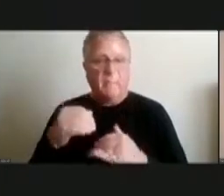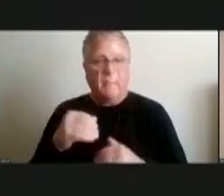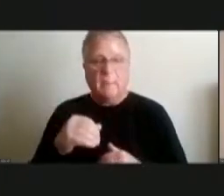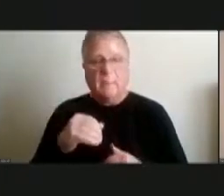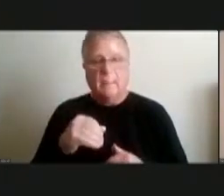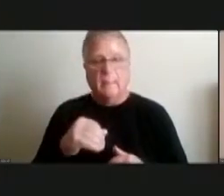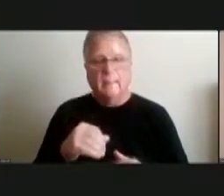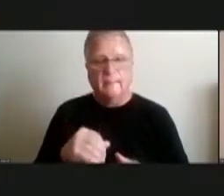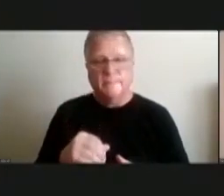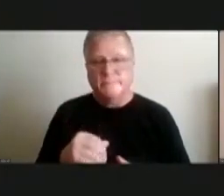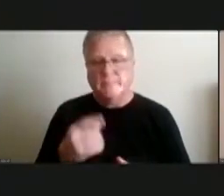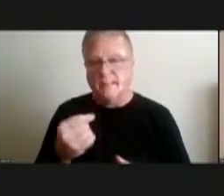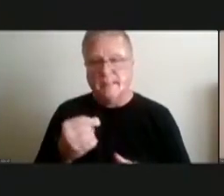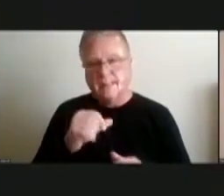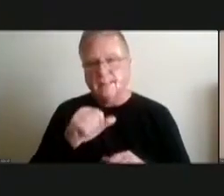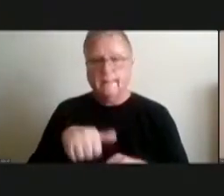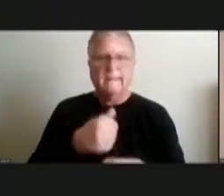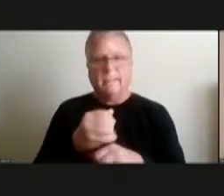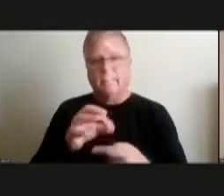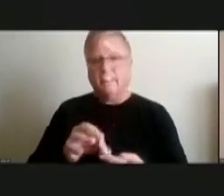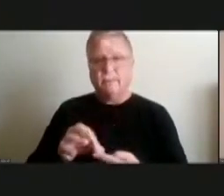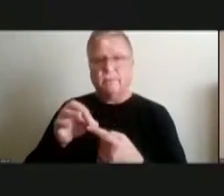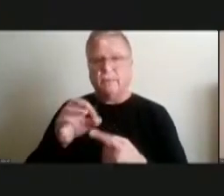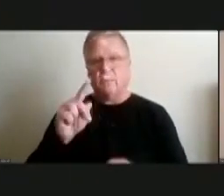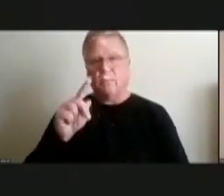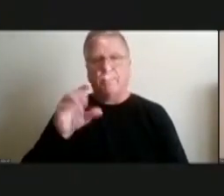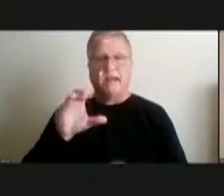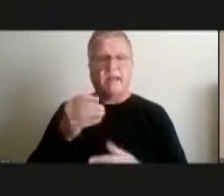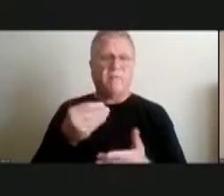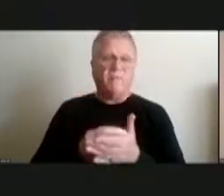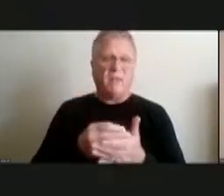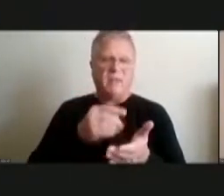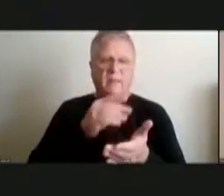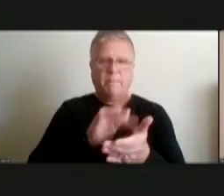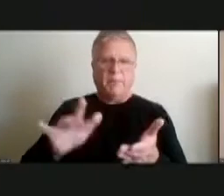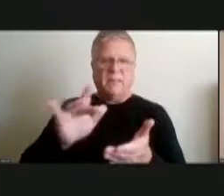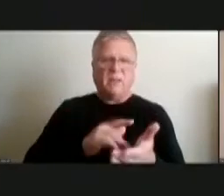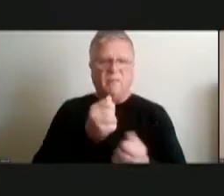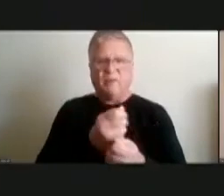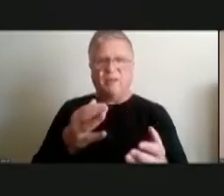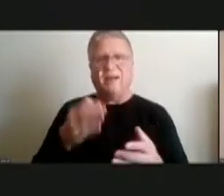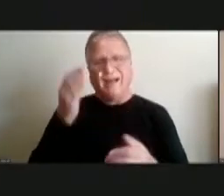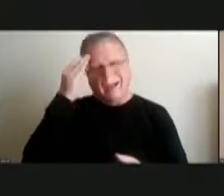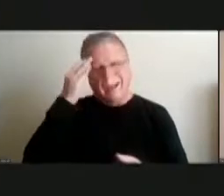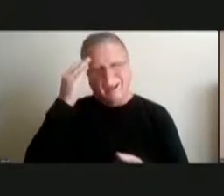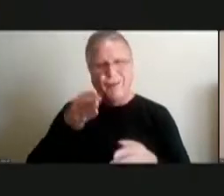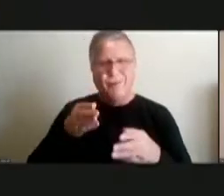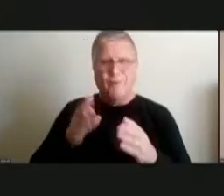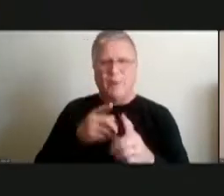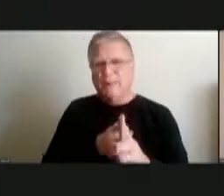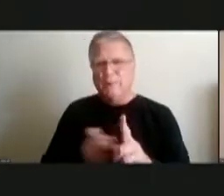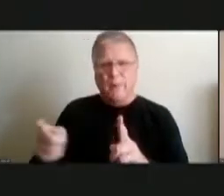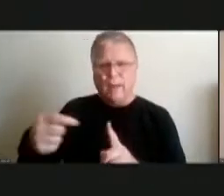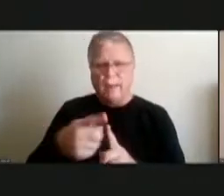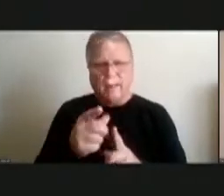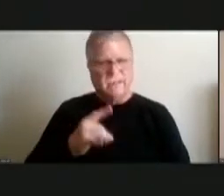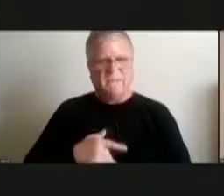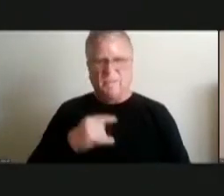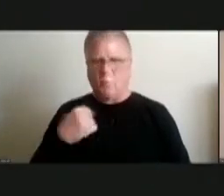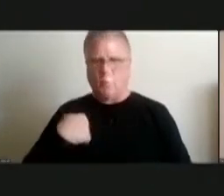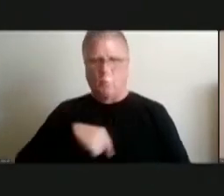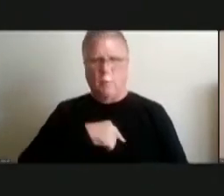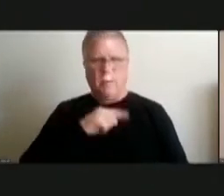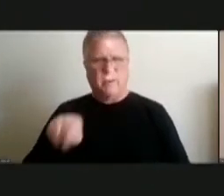special pack fund that pays for everything you know what i mean so there are ways around it i feel like we are the ones the only ones in in the western